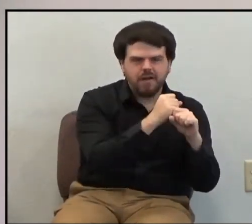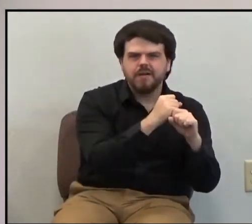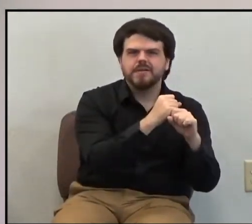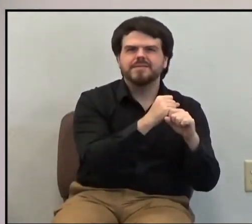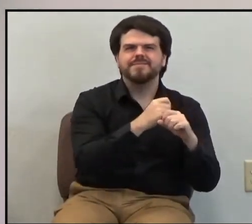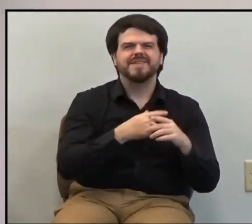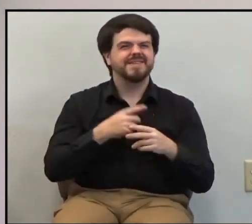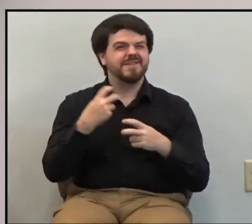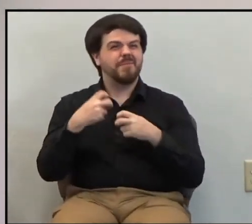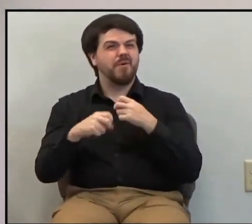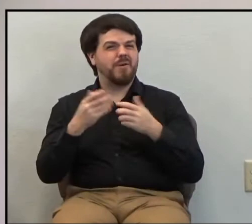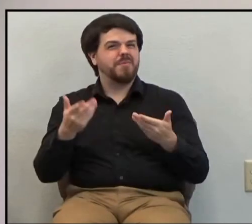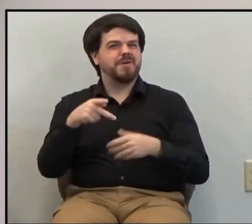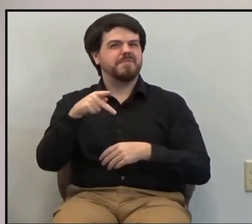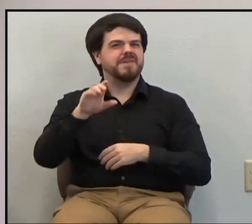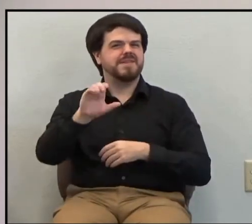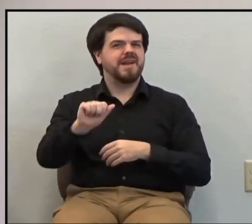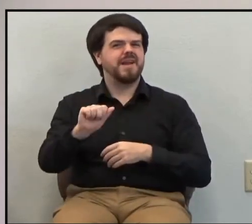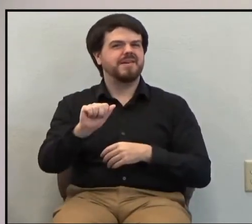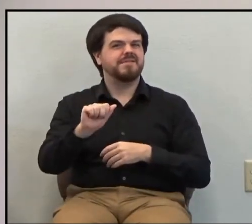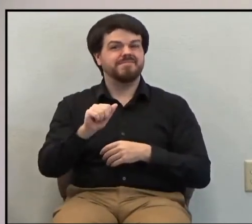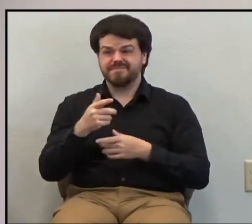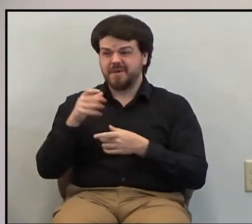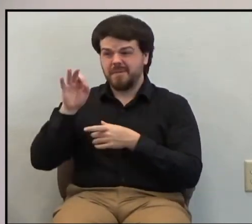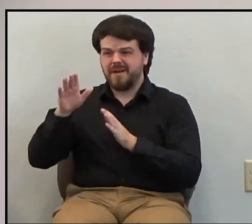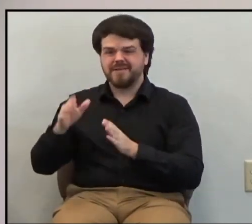Men don't stay in their pastorates very long.